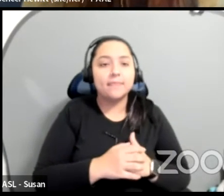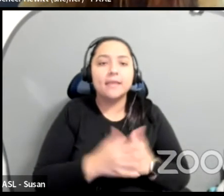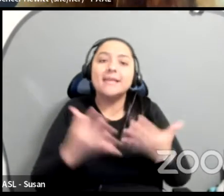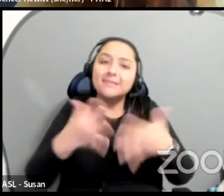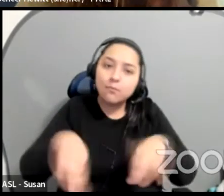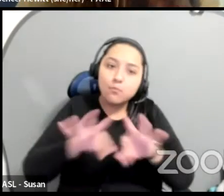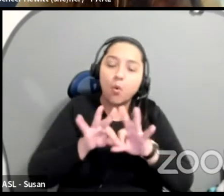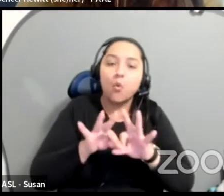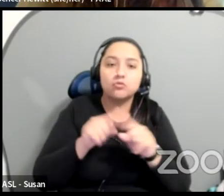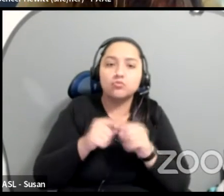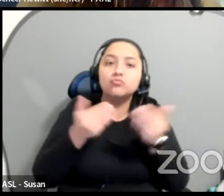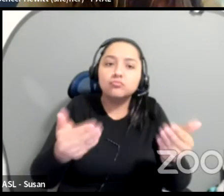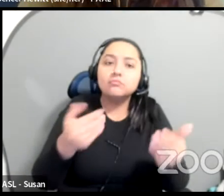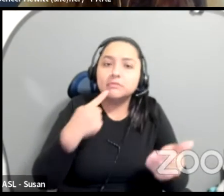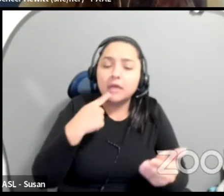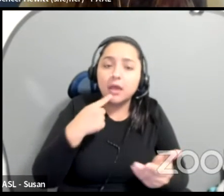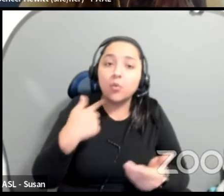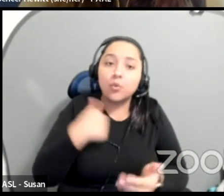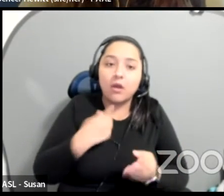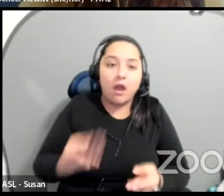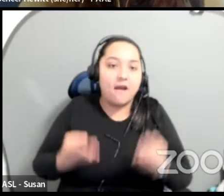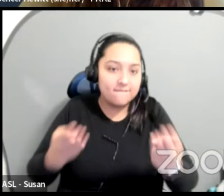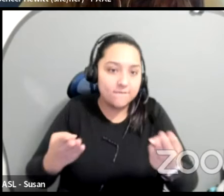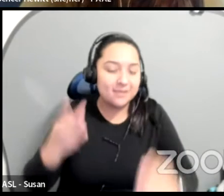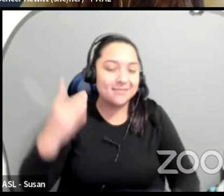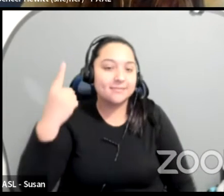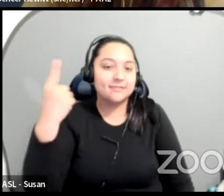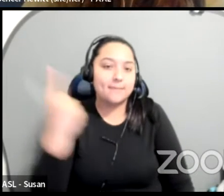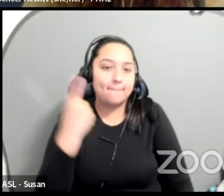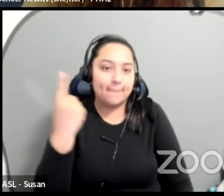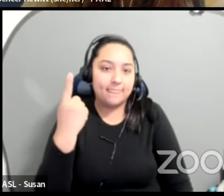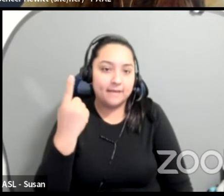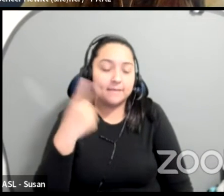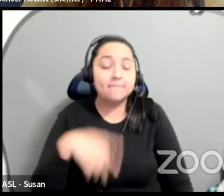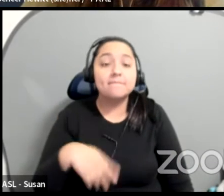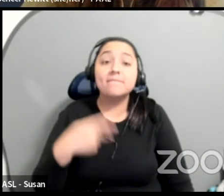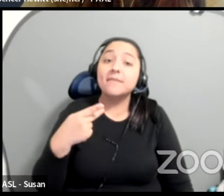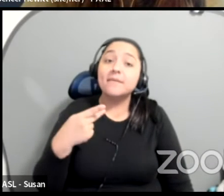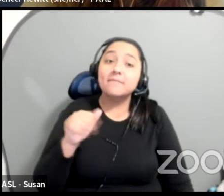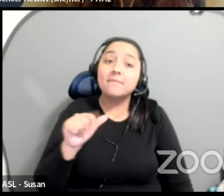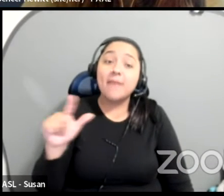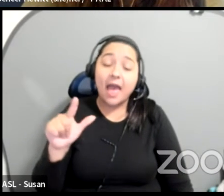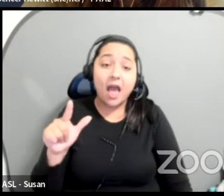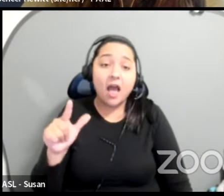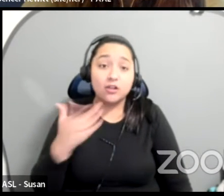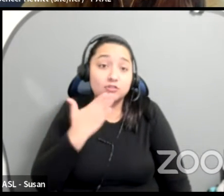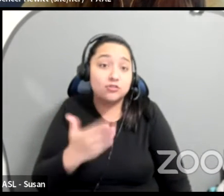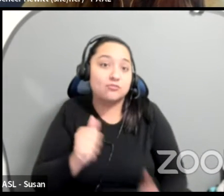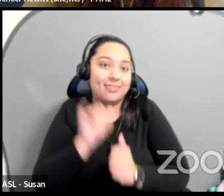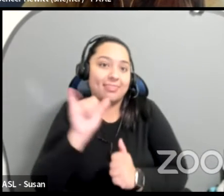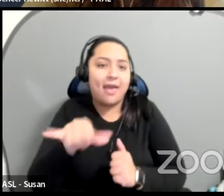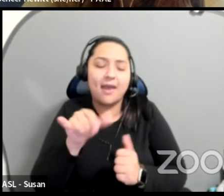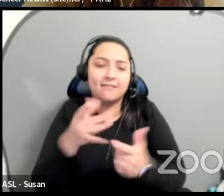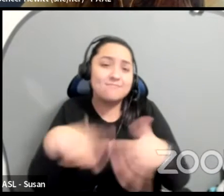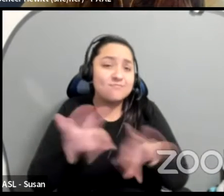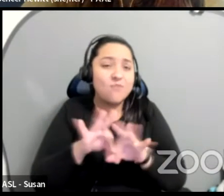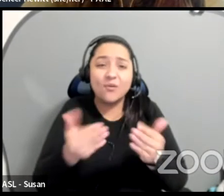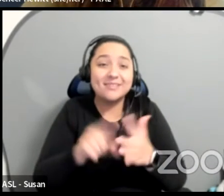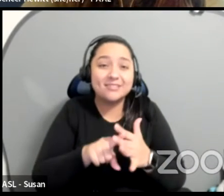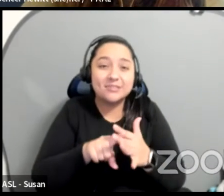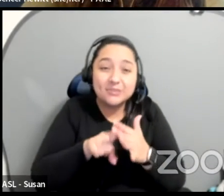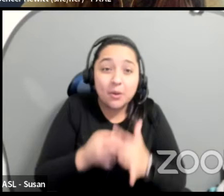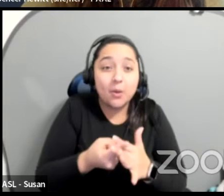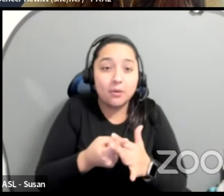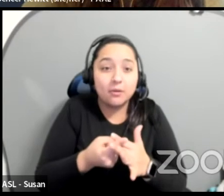offering something. And I think Powell's very good about that. Powell's about, it talks about like, just start because I think sometimes the